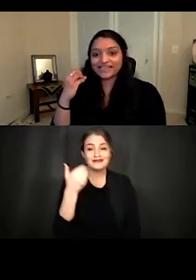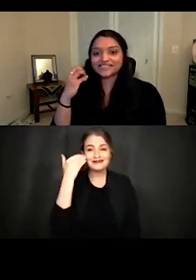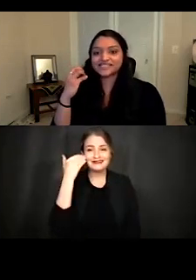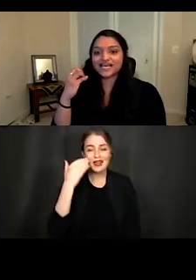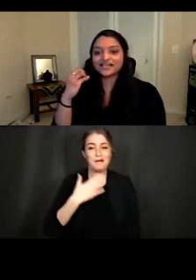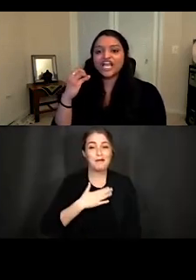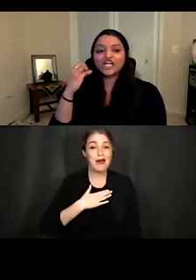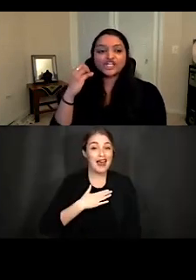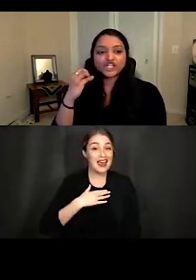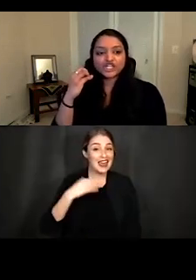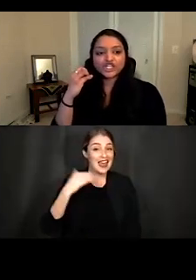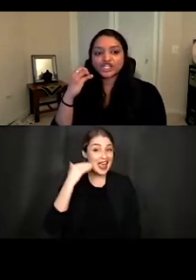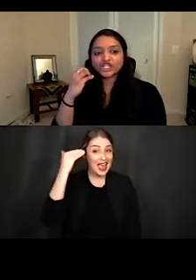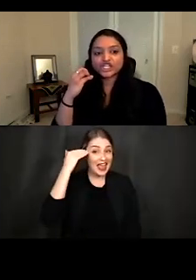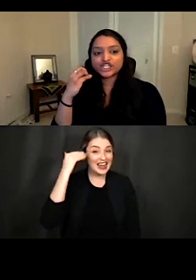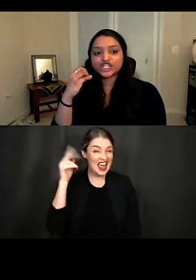hear is that